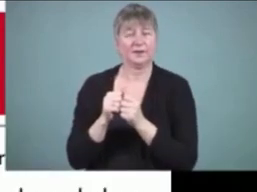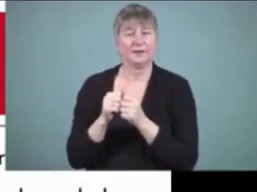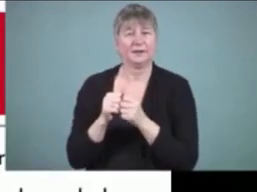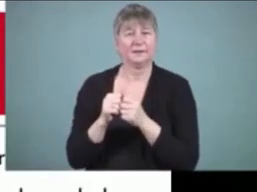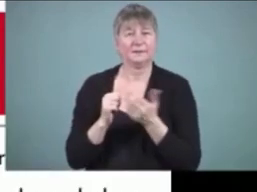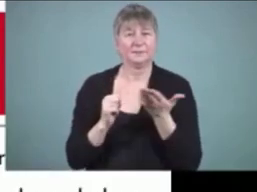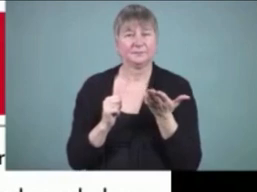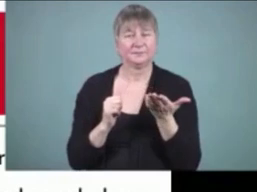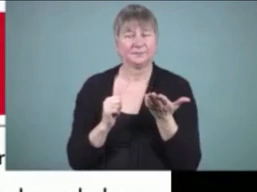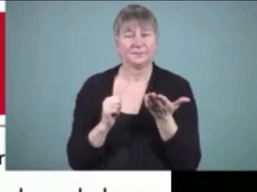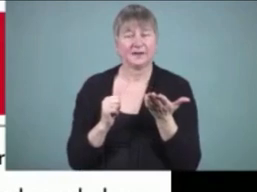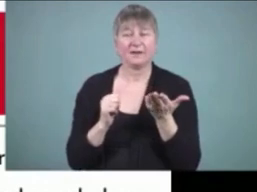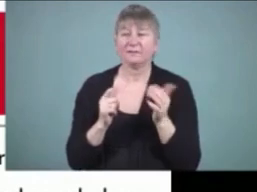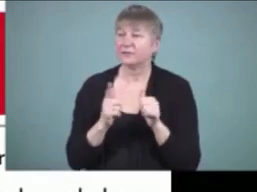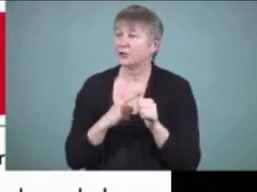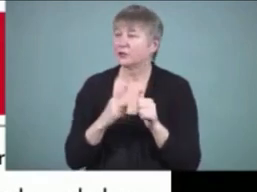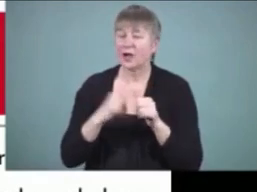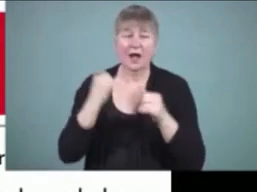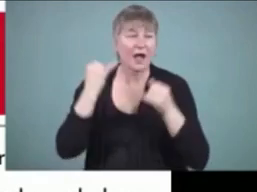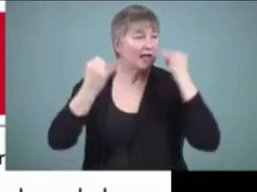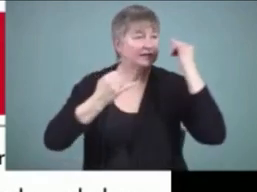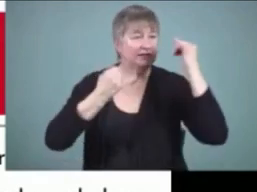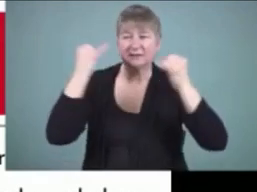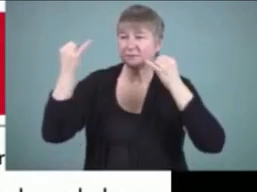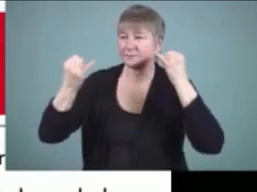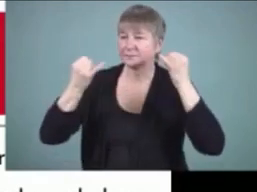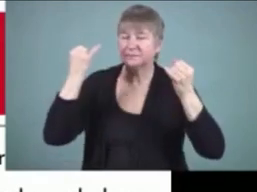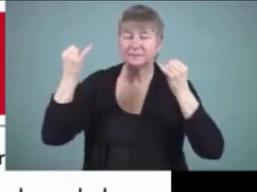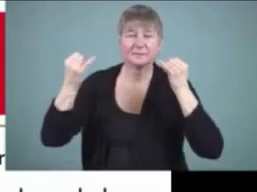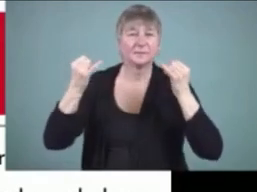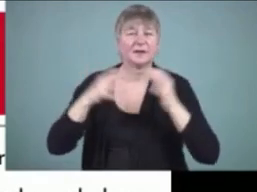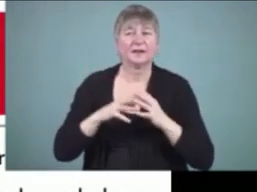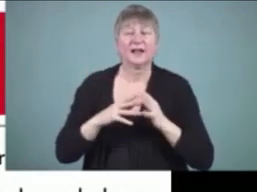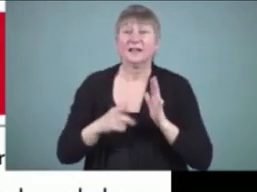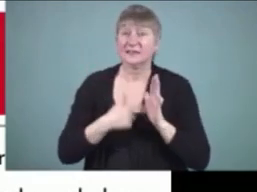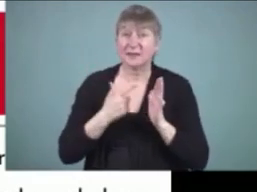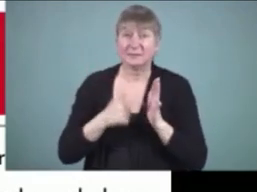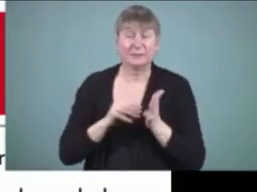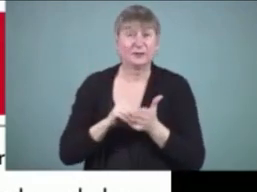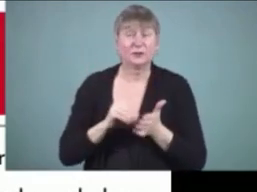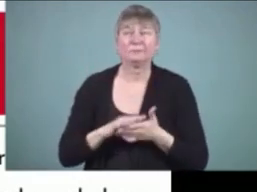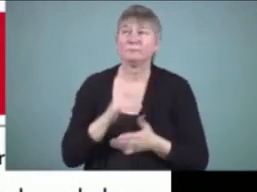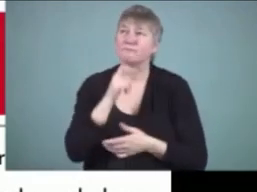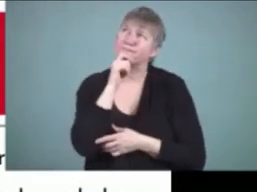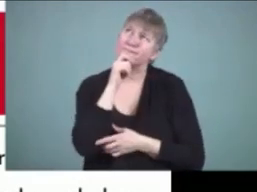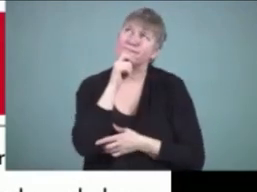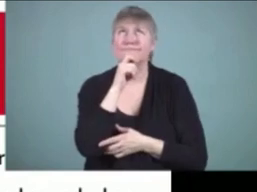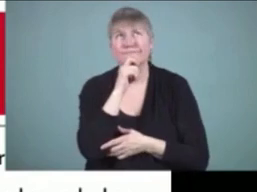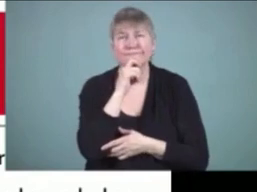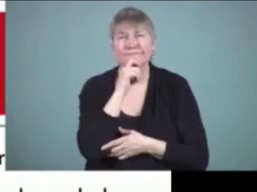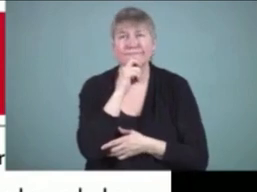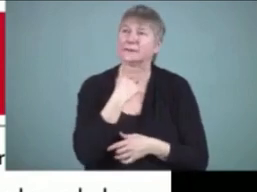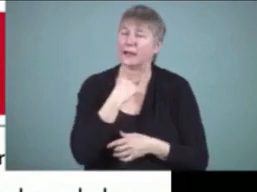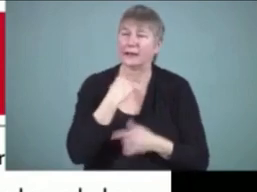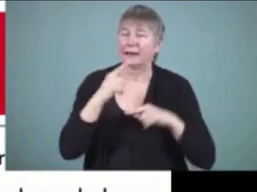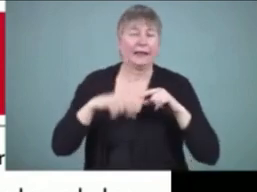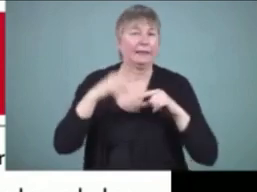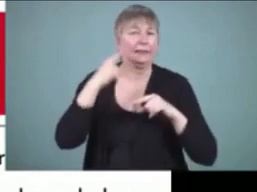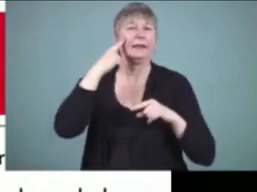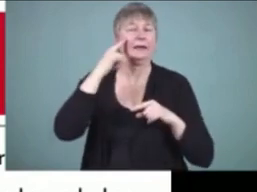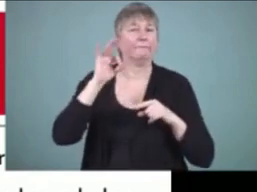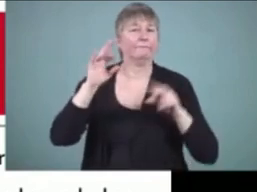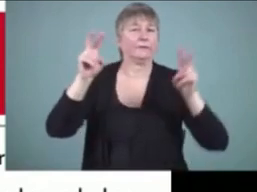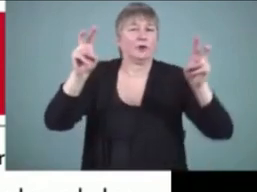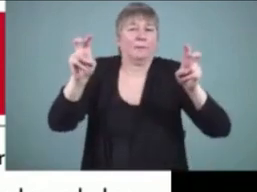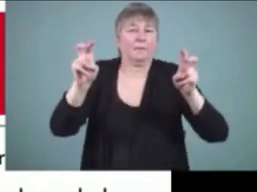we might want to talk about is brainstorming some kids get stuck on coming up with a topic um some ways